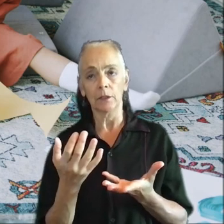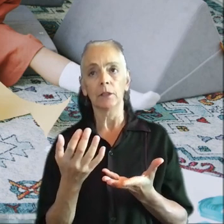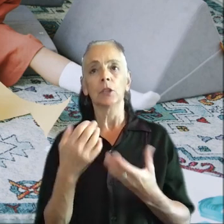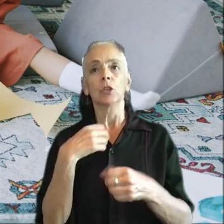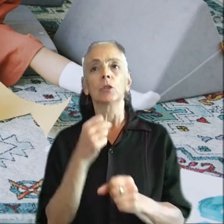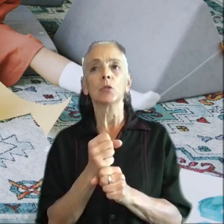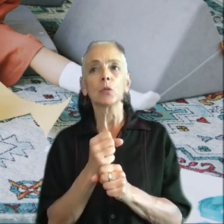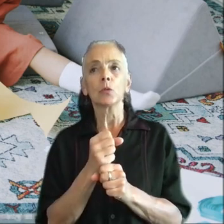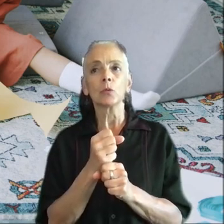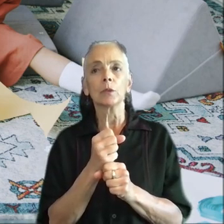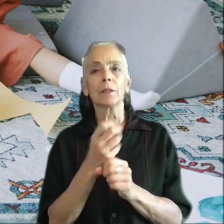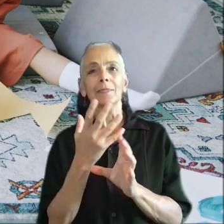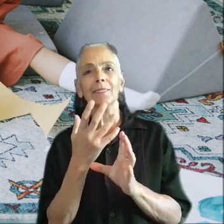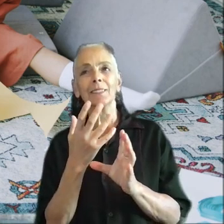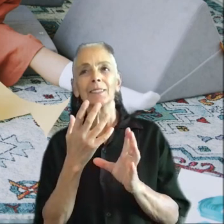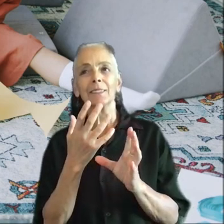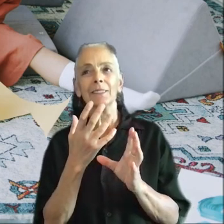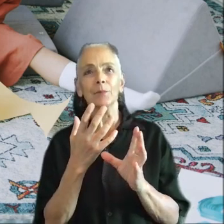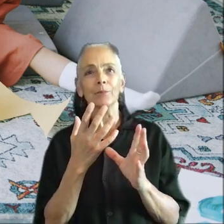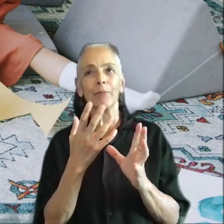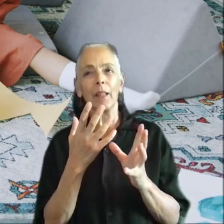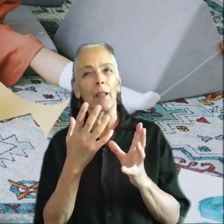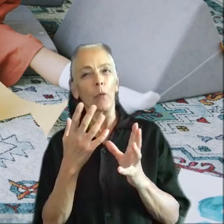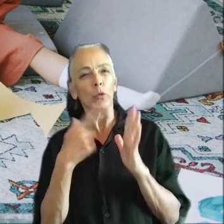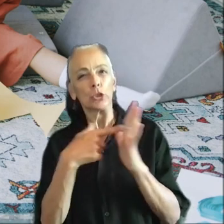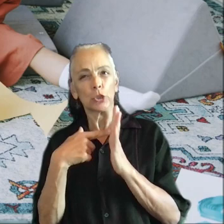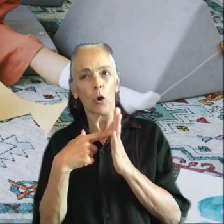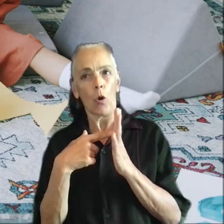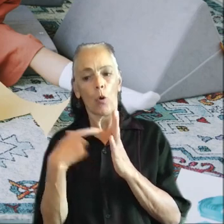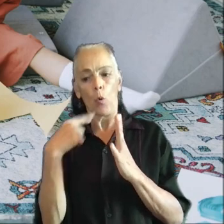as it shows the developer cares about what fans are creating.